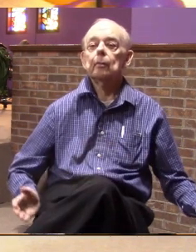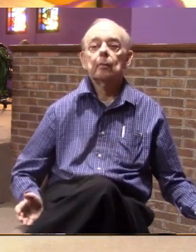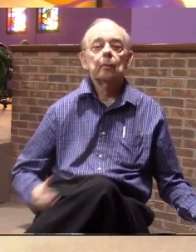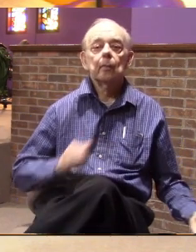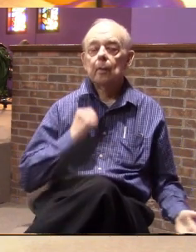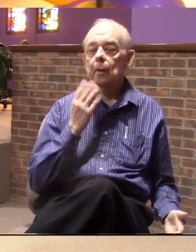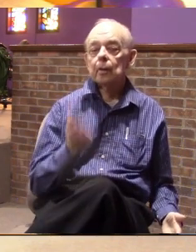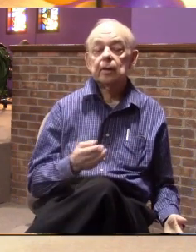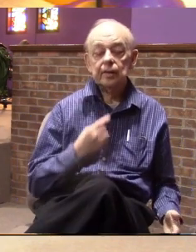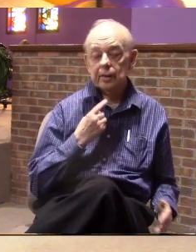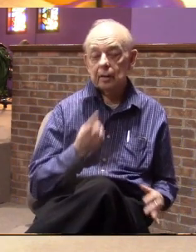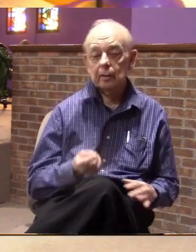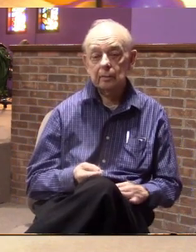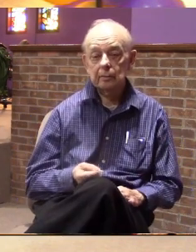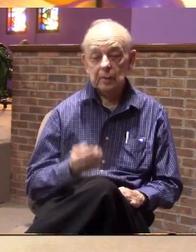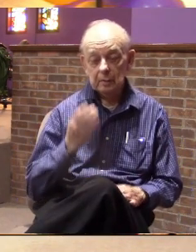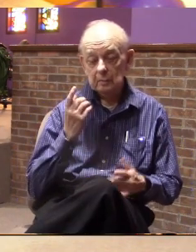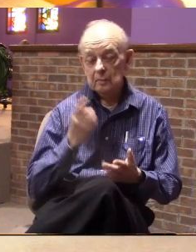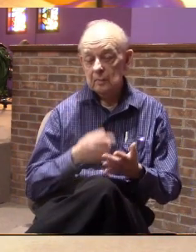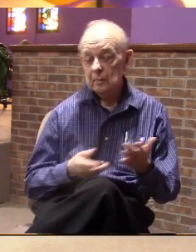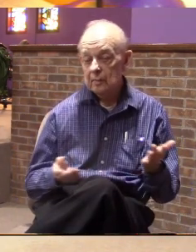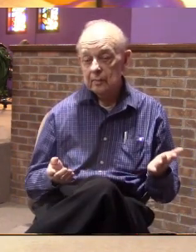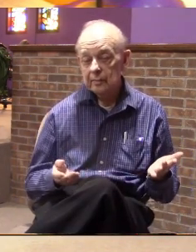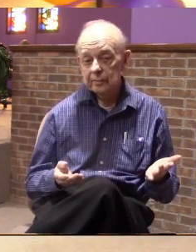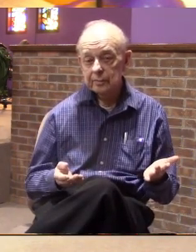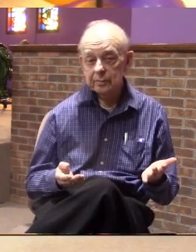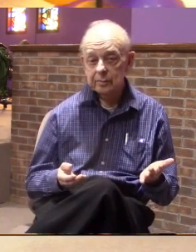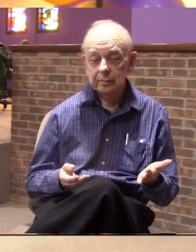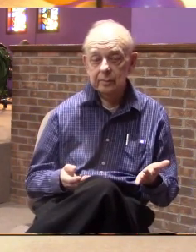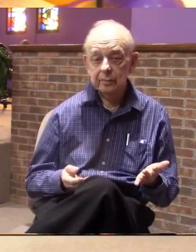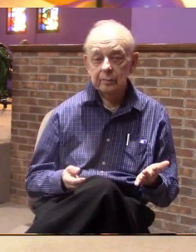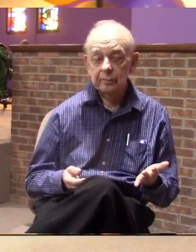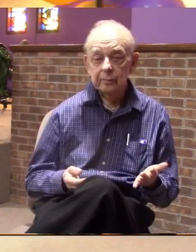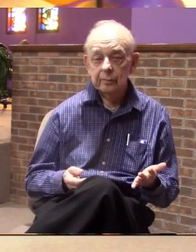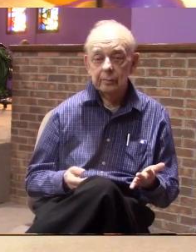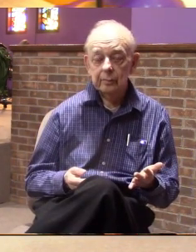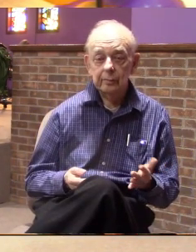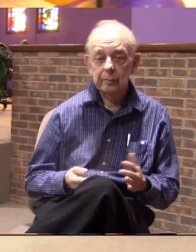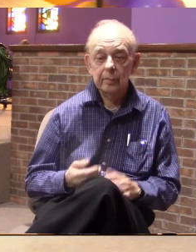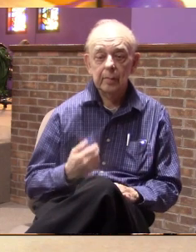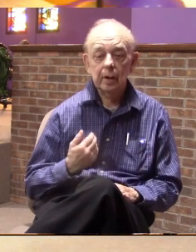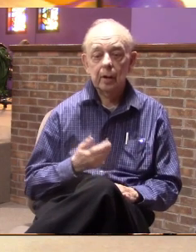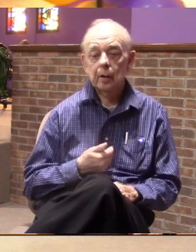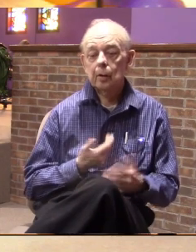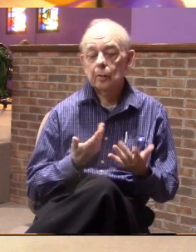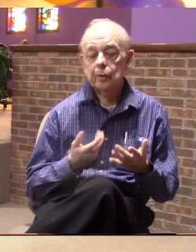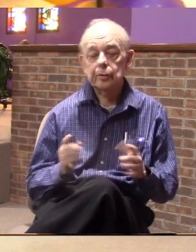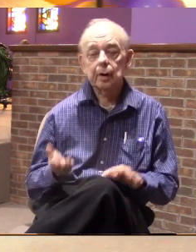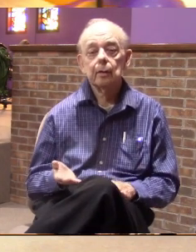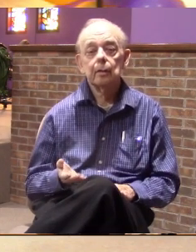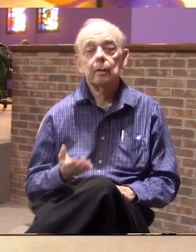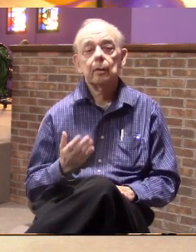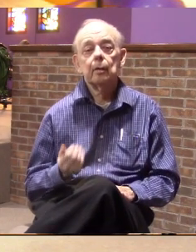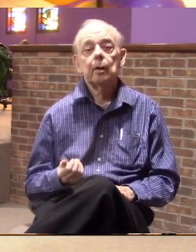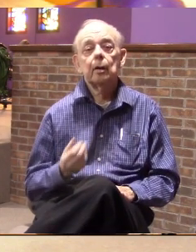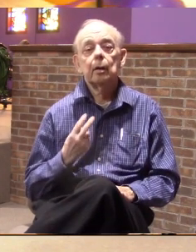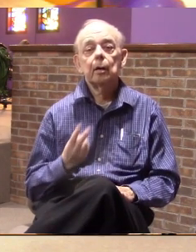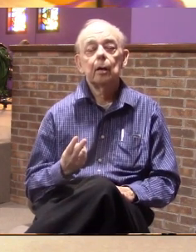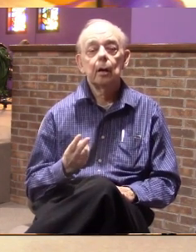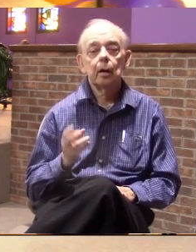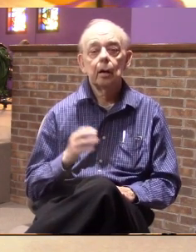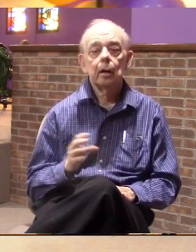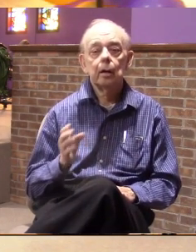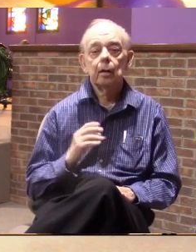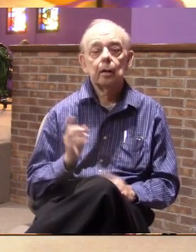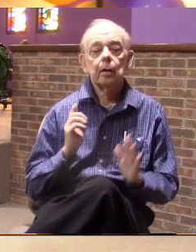We're not here to say, you know what, we really don't, we really don't want you here. What are you looking for? I can